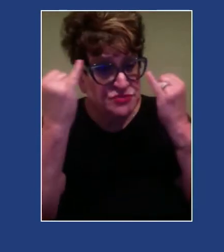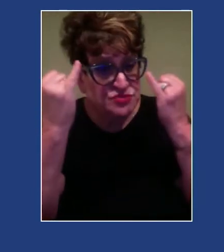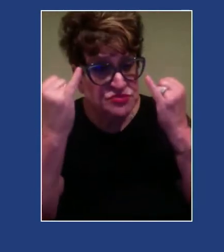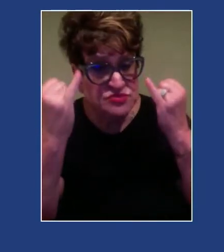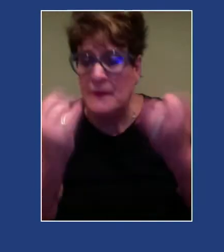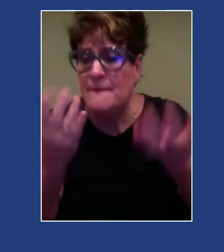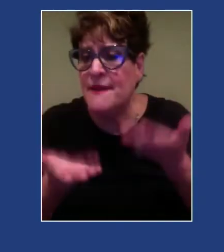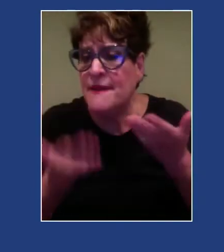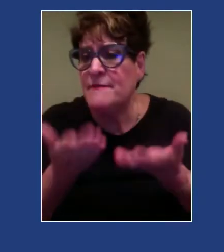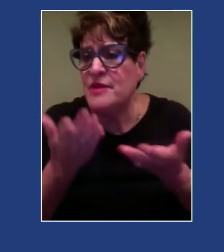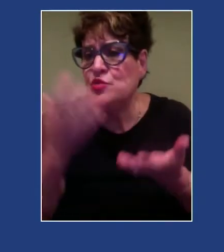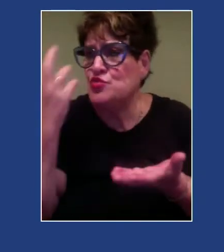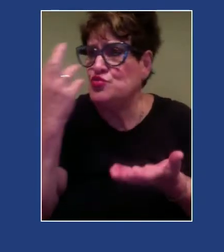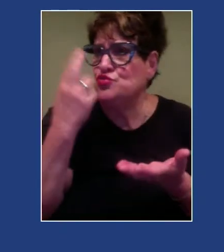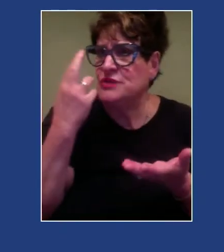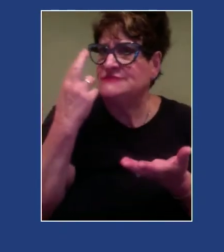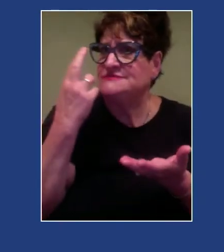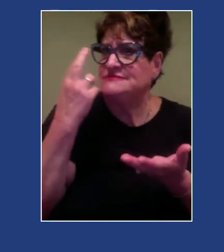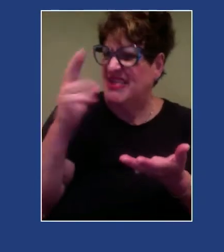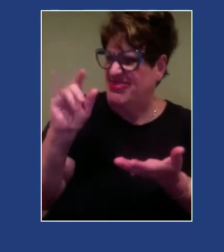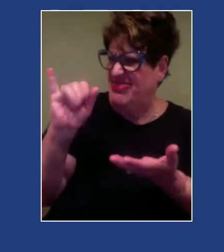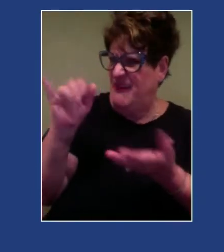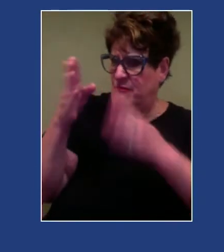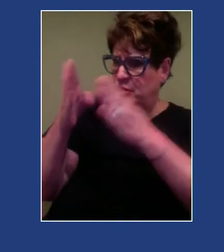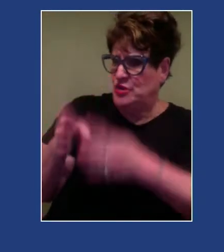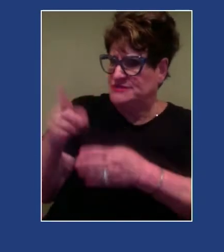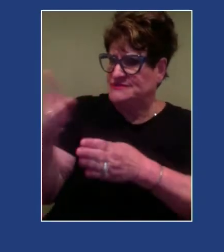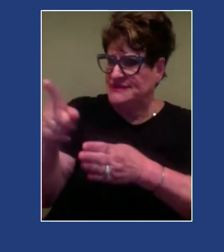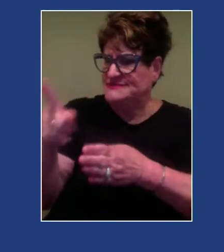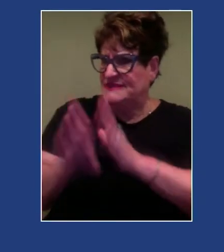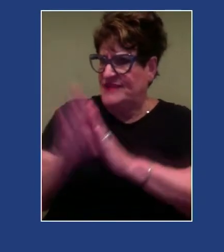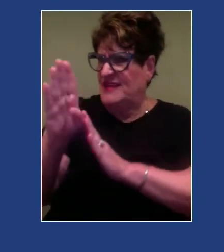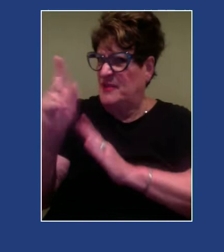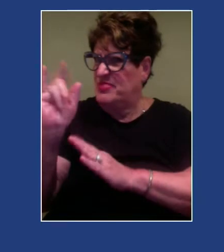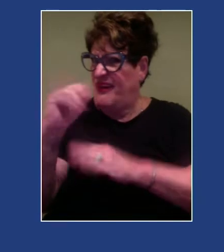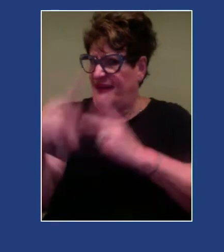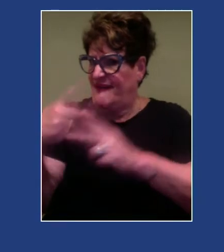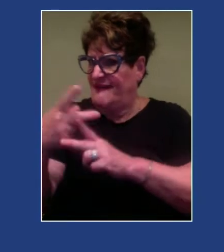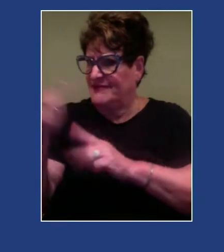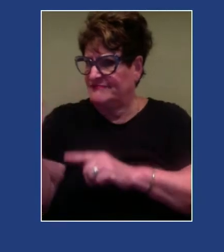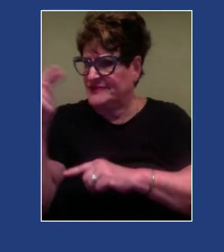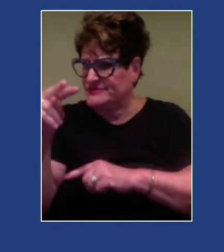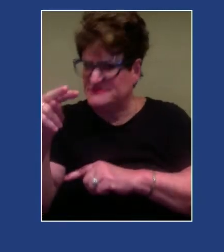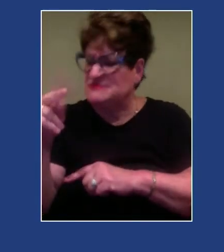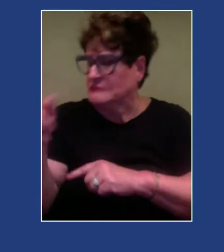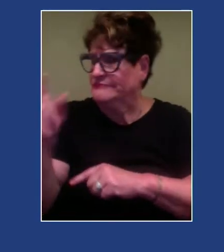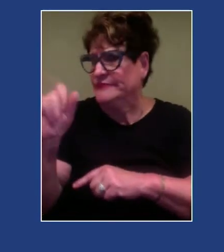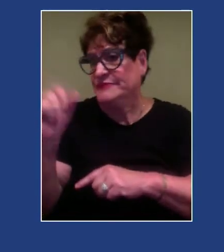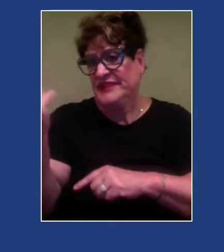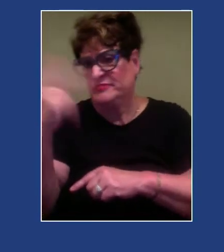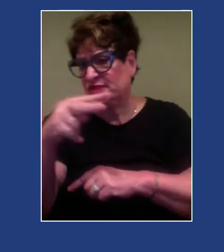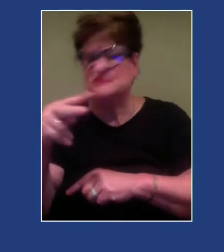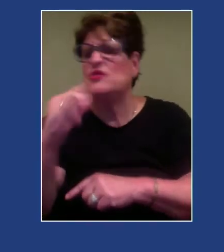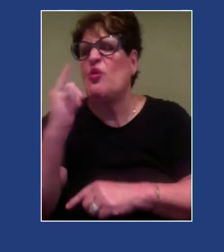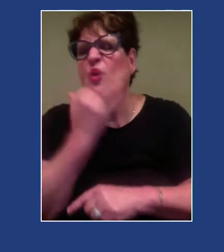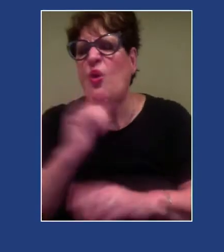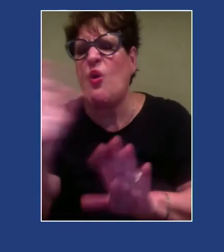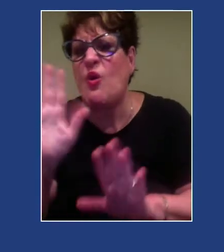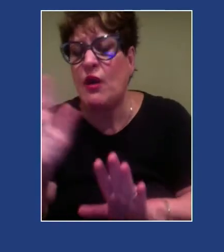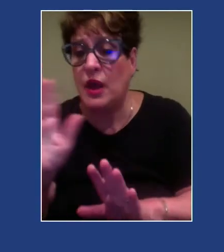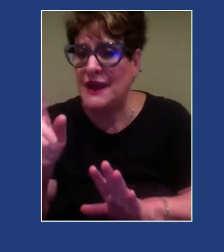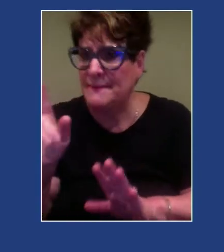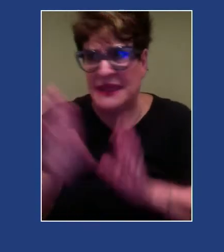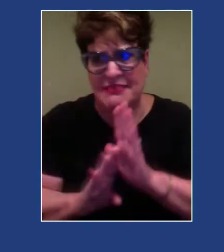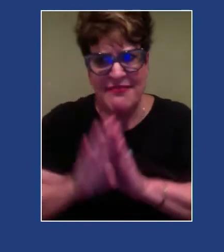reason that this person has somehow developed this perspective. While the perspective itself might be flawed, the development